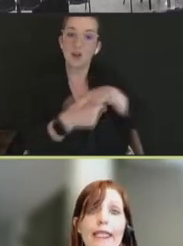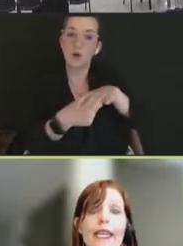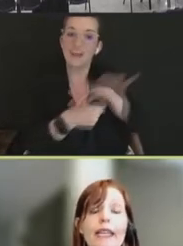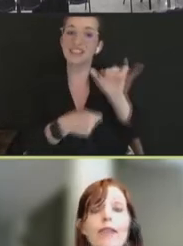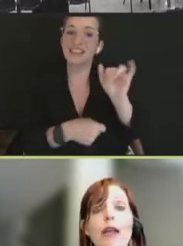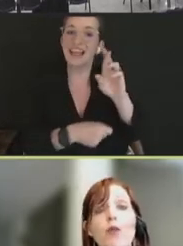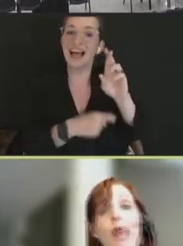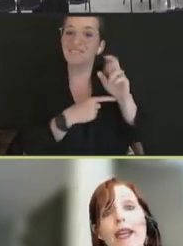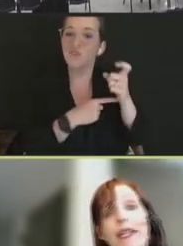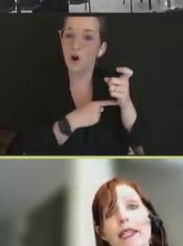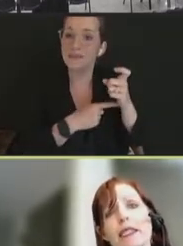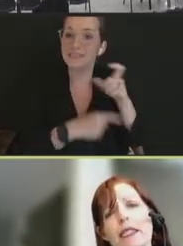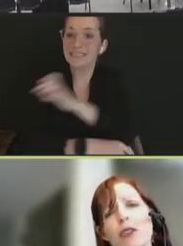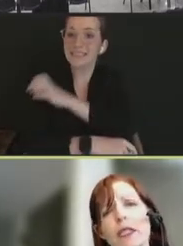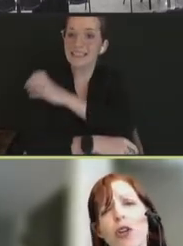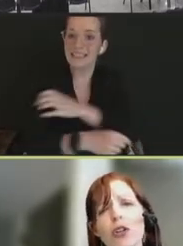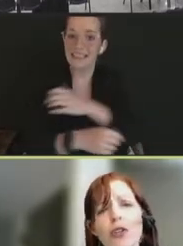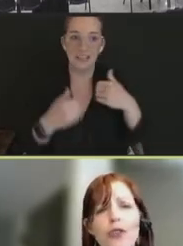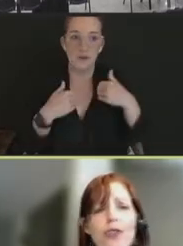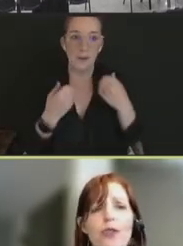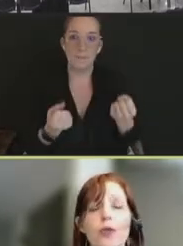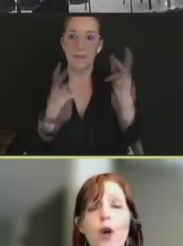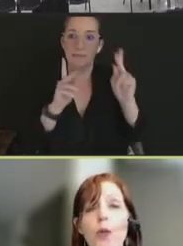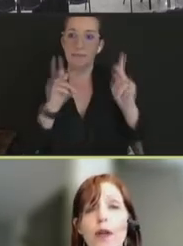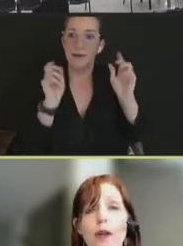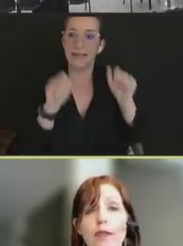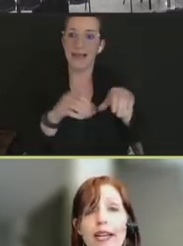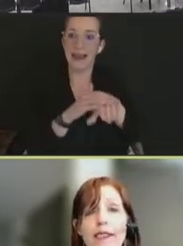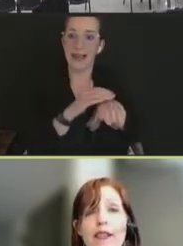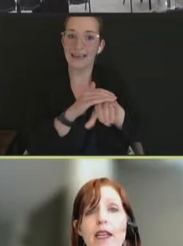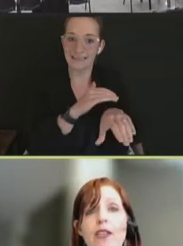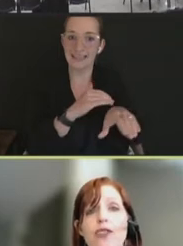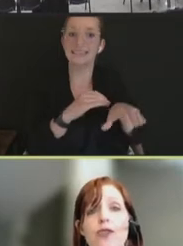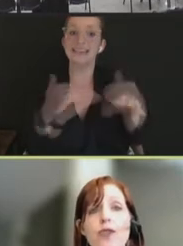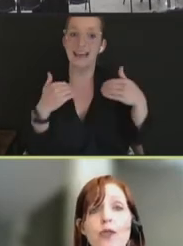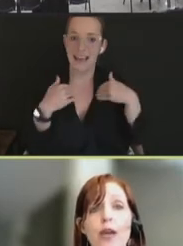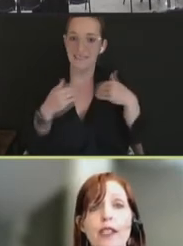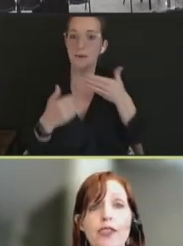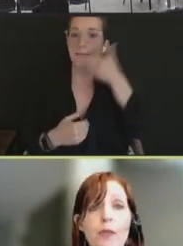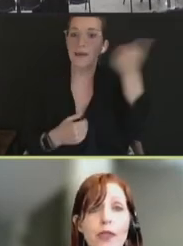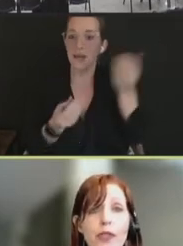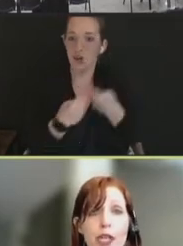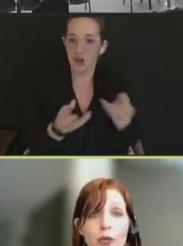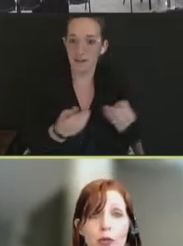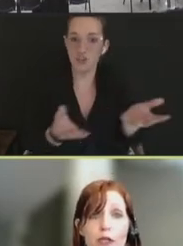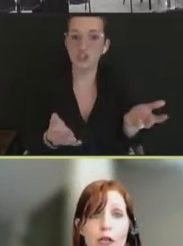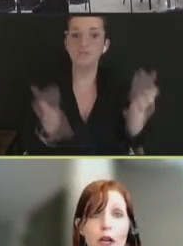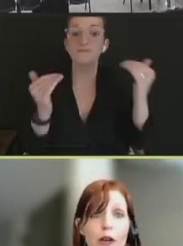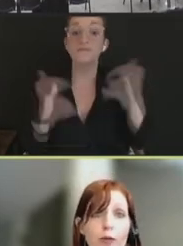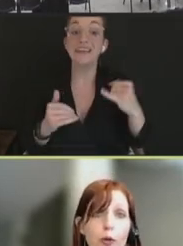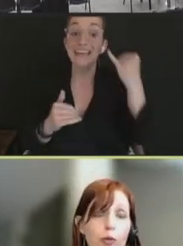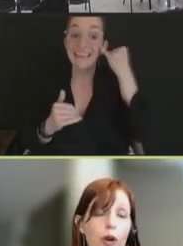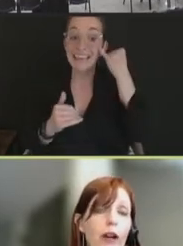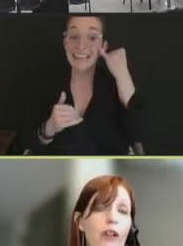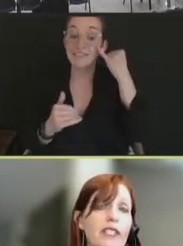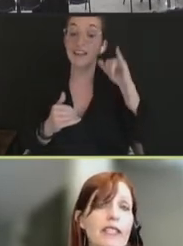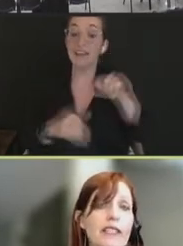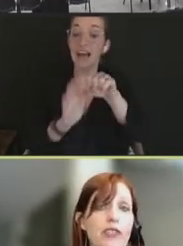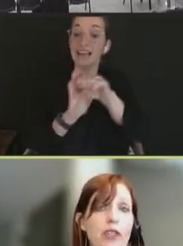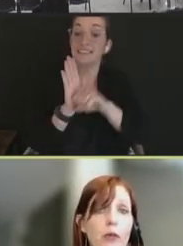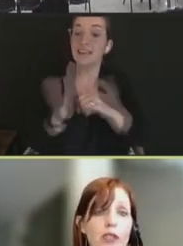And if they waited a little bit longer to open up vaccine to new eligibility groups for the